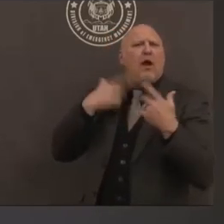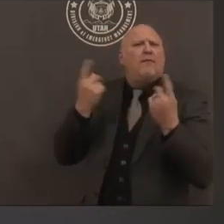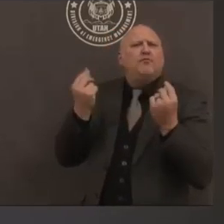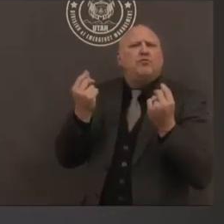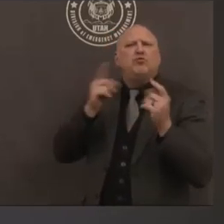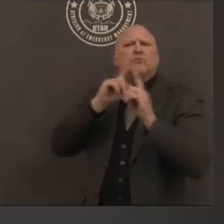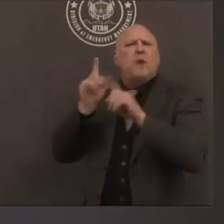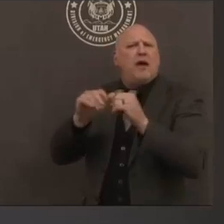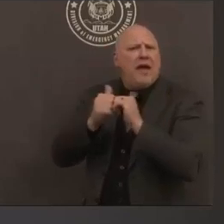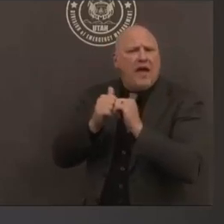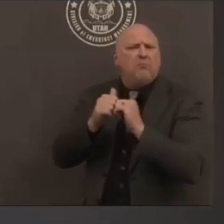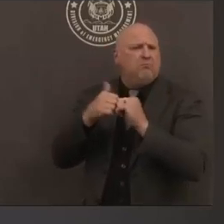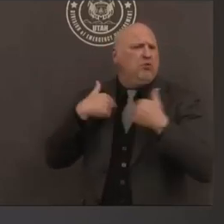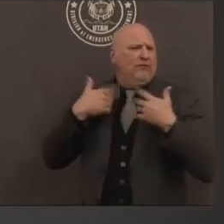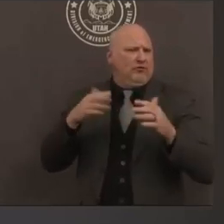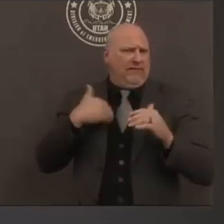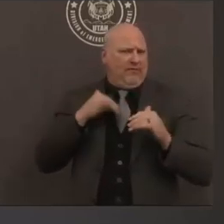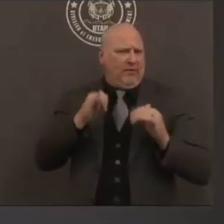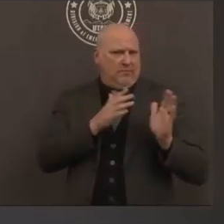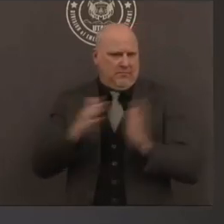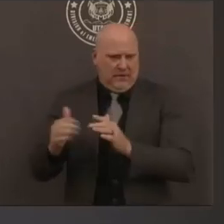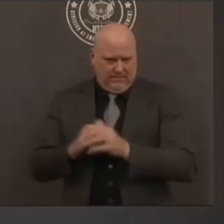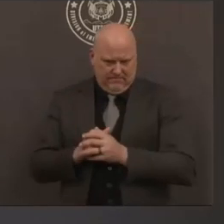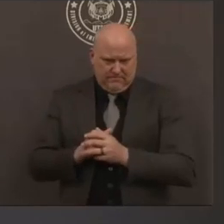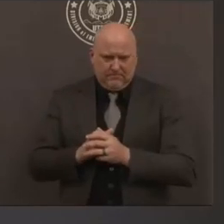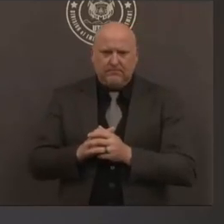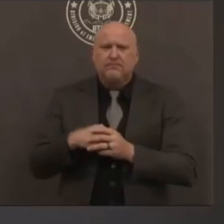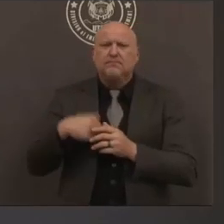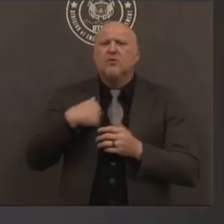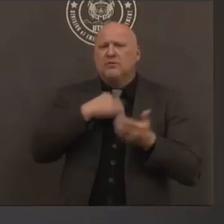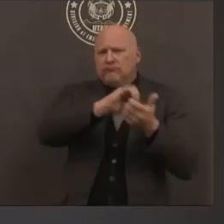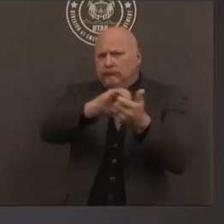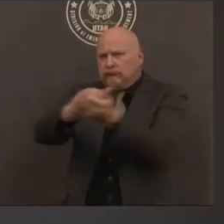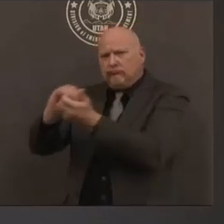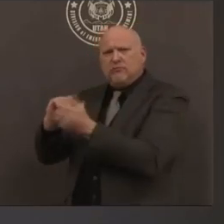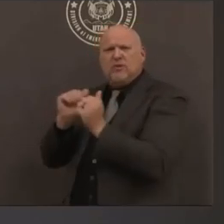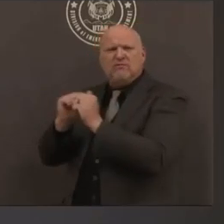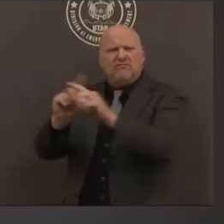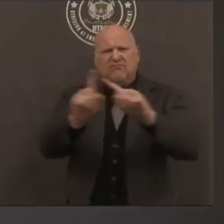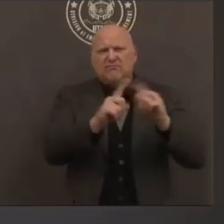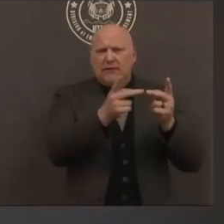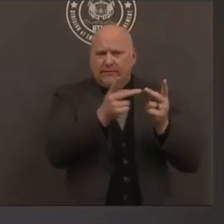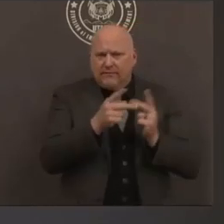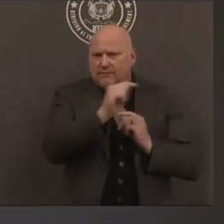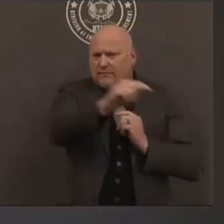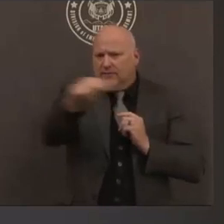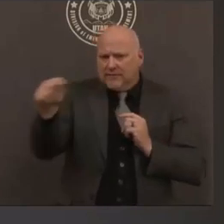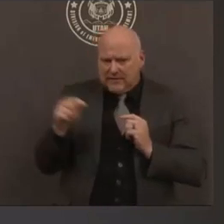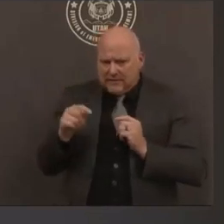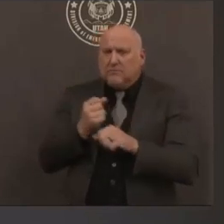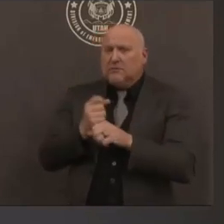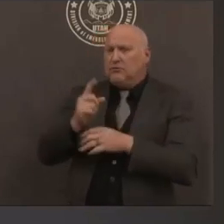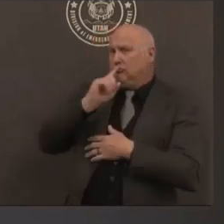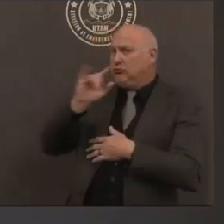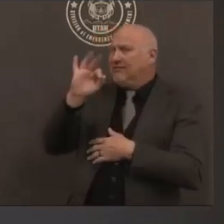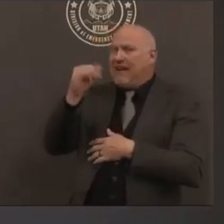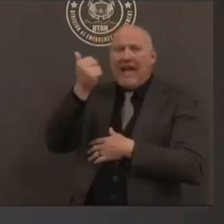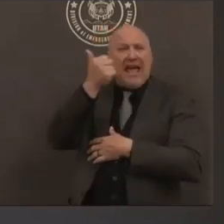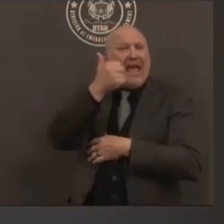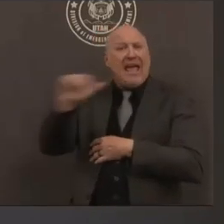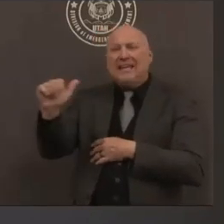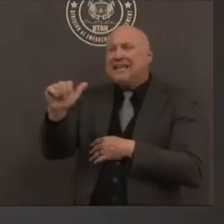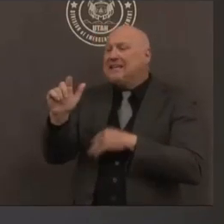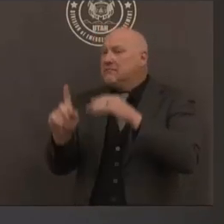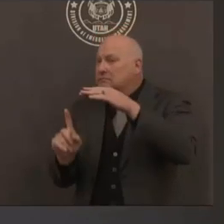cohorting patients and staff and we make sure that all the staff have the adequate personal protective equipment so that they can provide